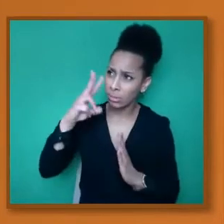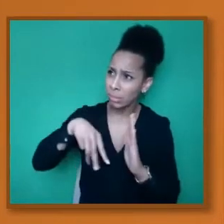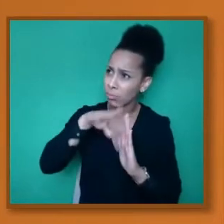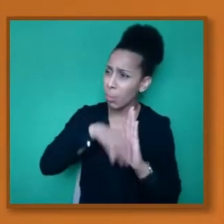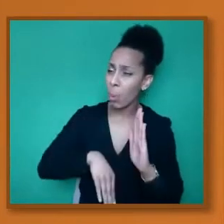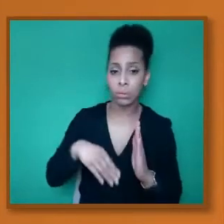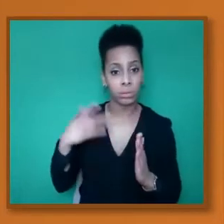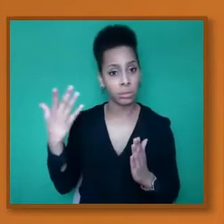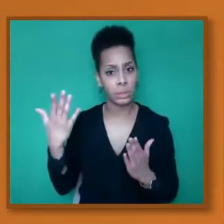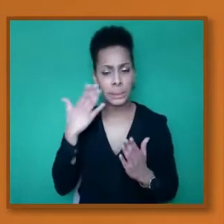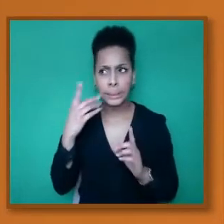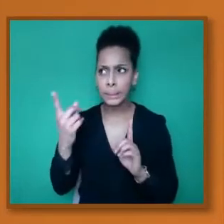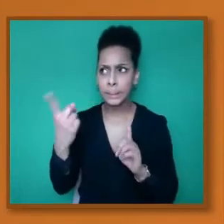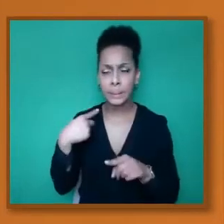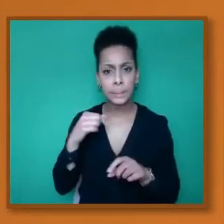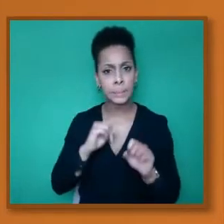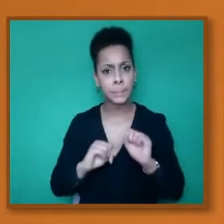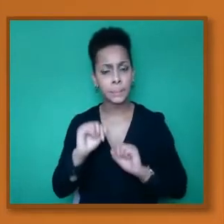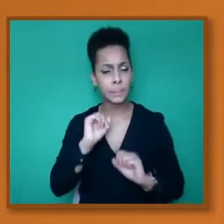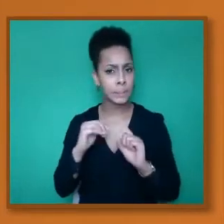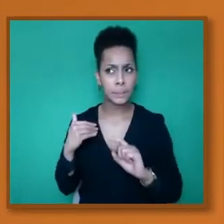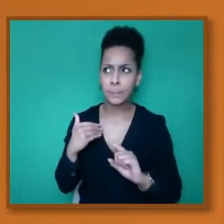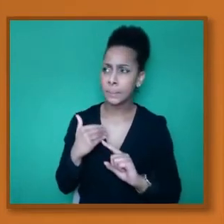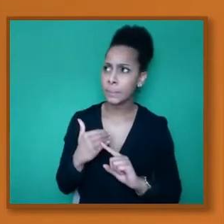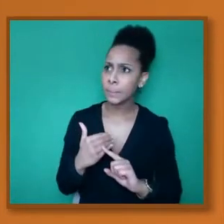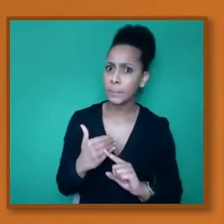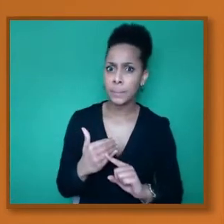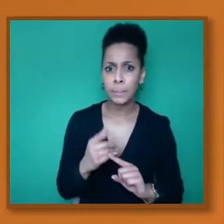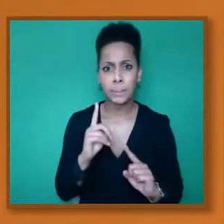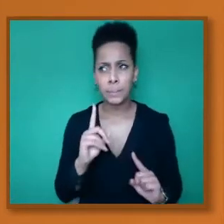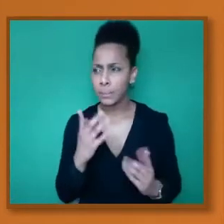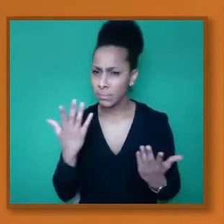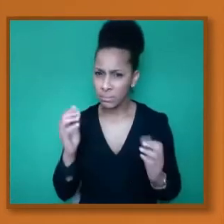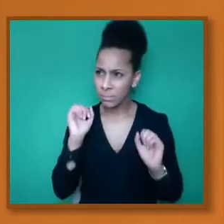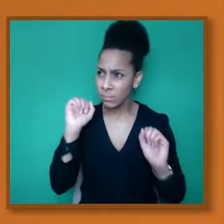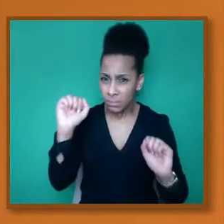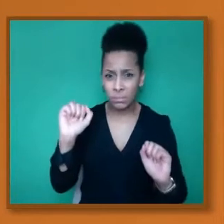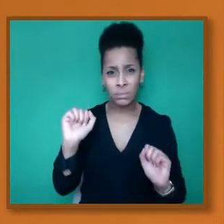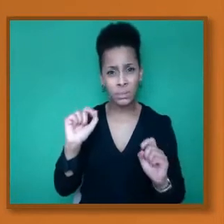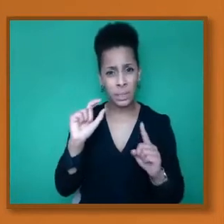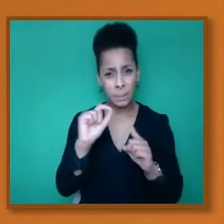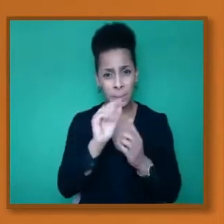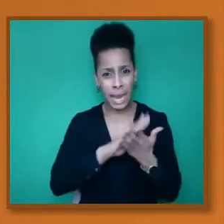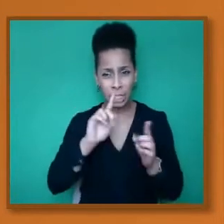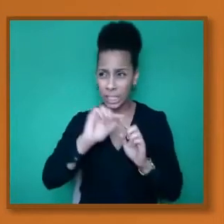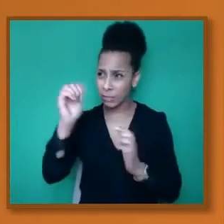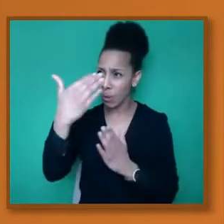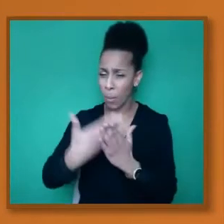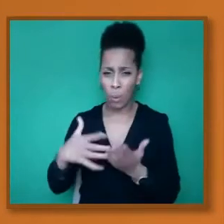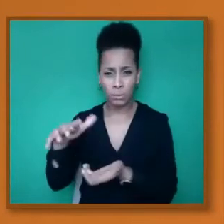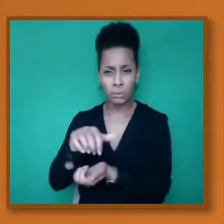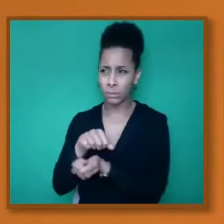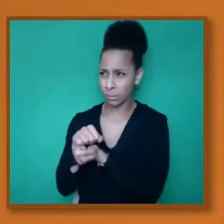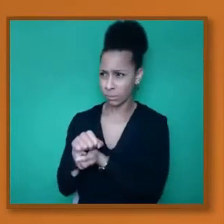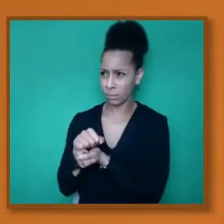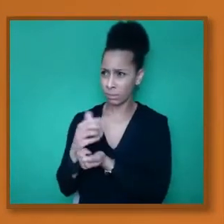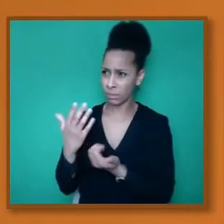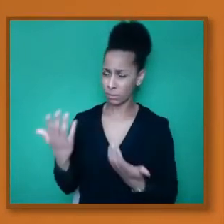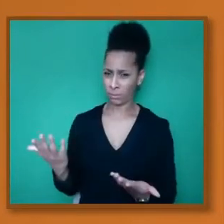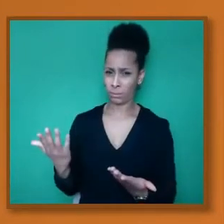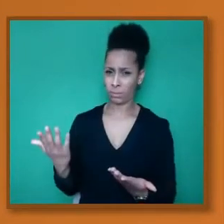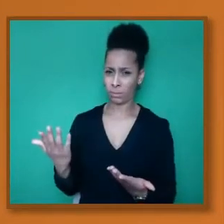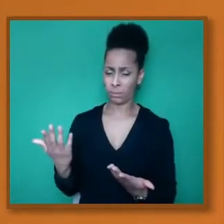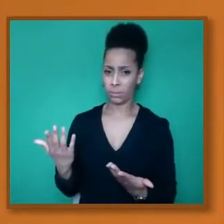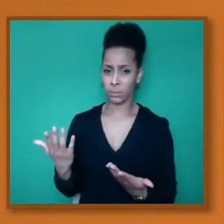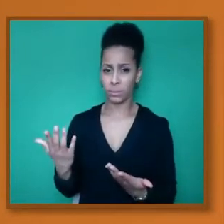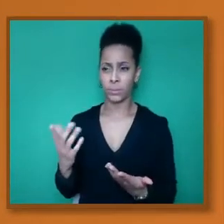that PHE report was being suppressed. And then you came to the vaccine, and then people felt, well, no,